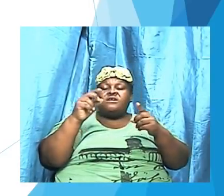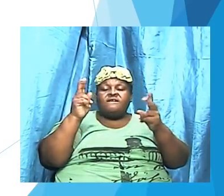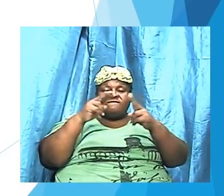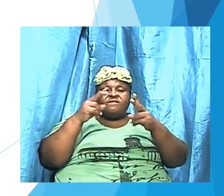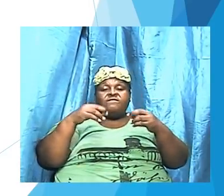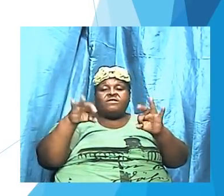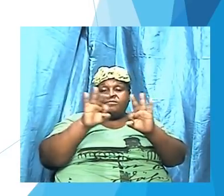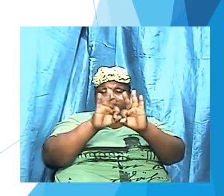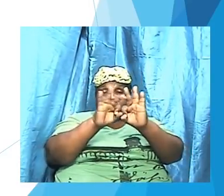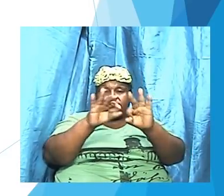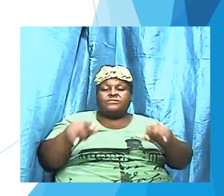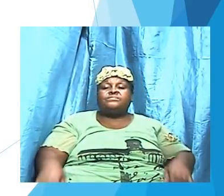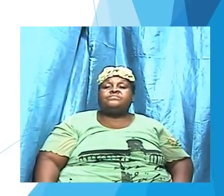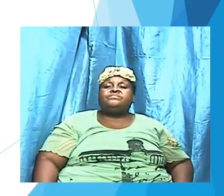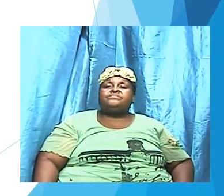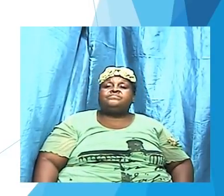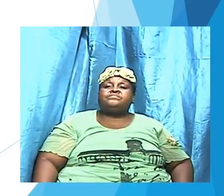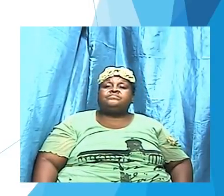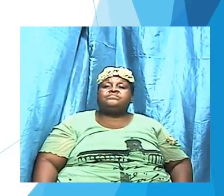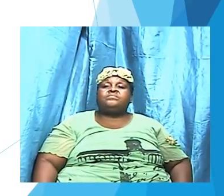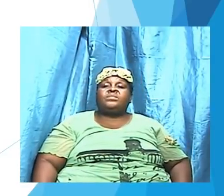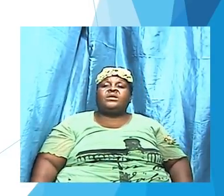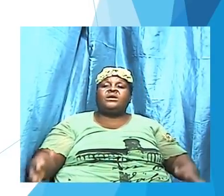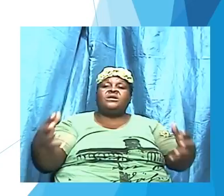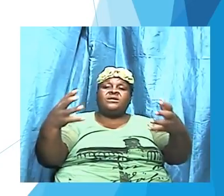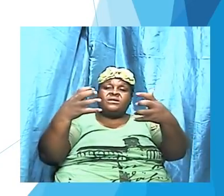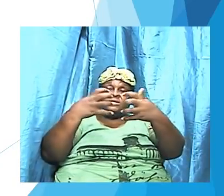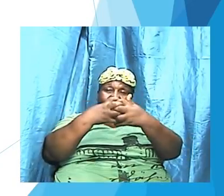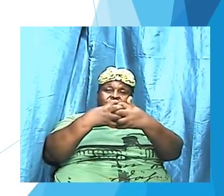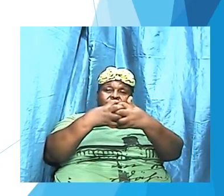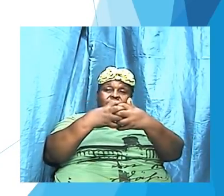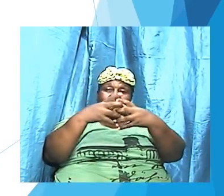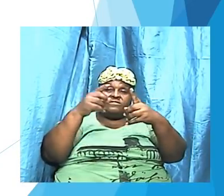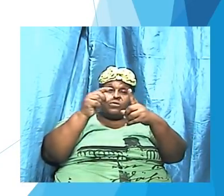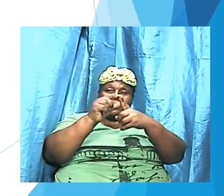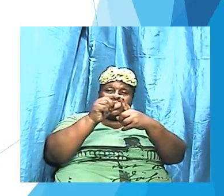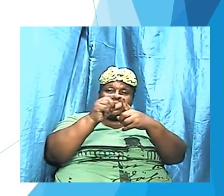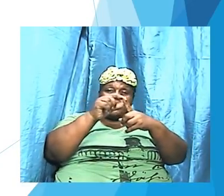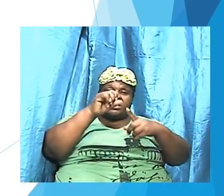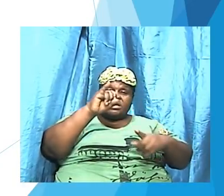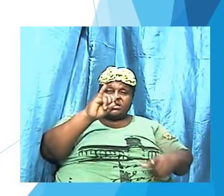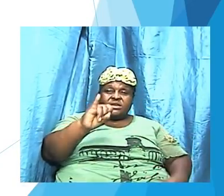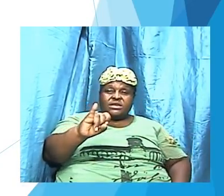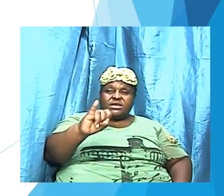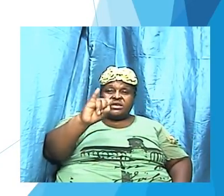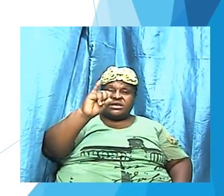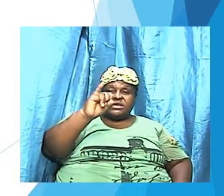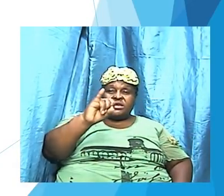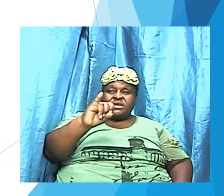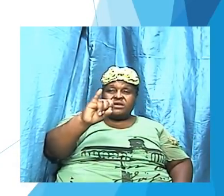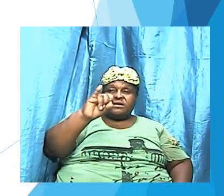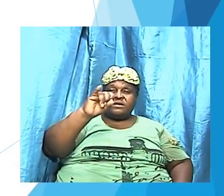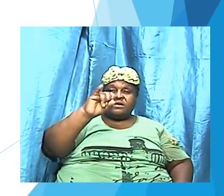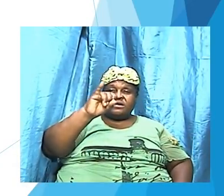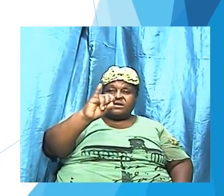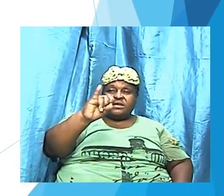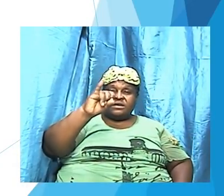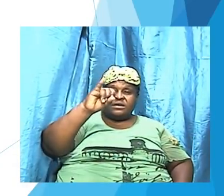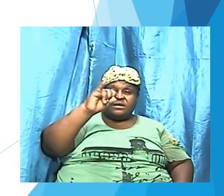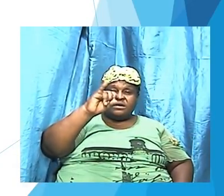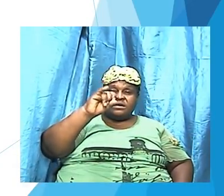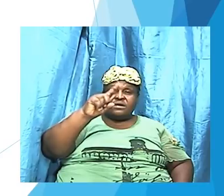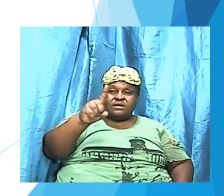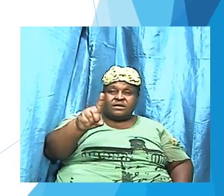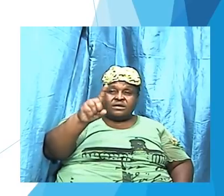so it is a compound of the word di which means to and the